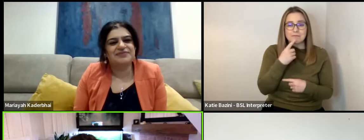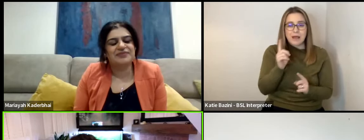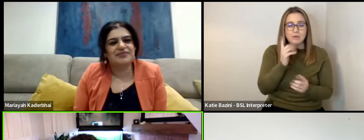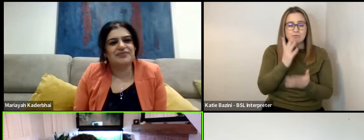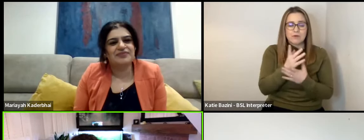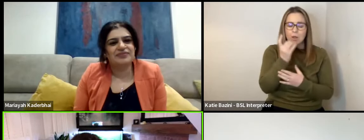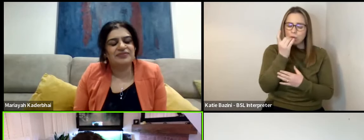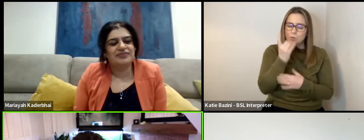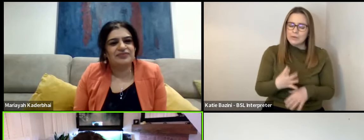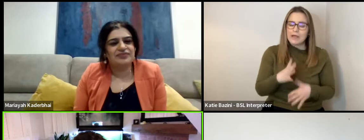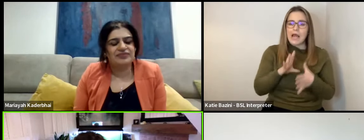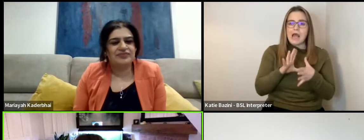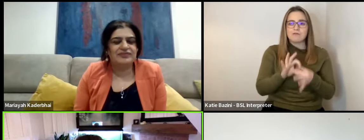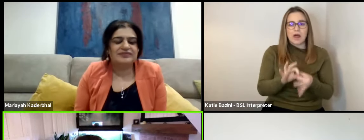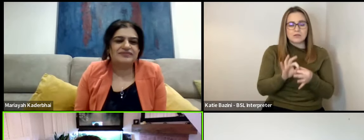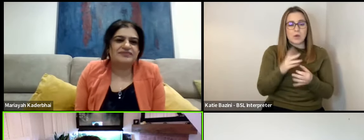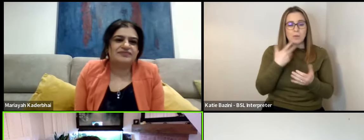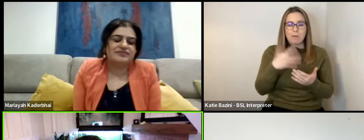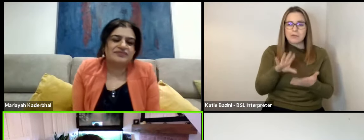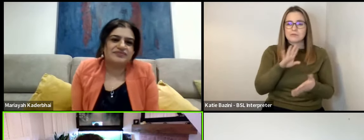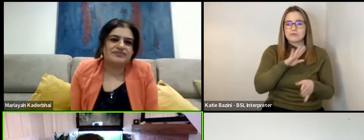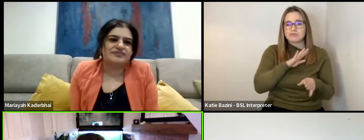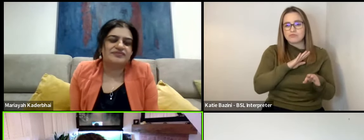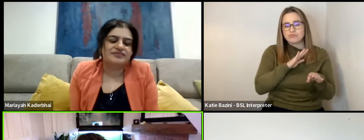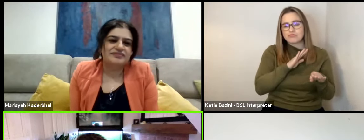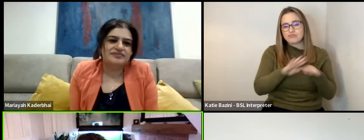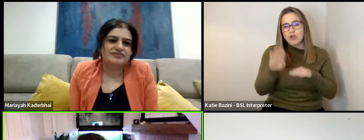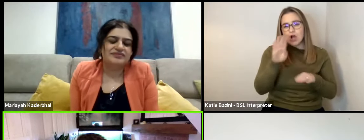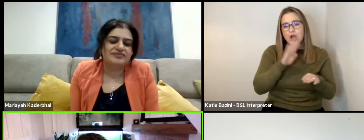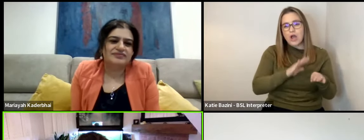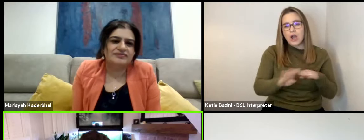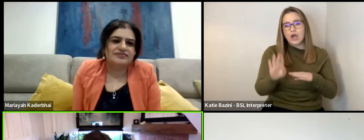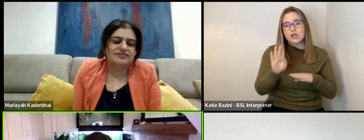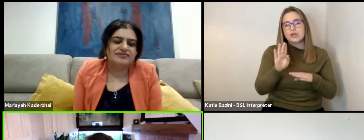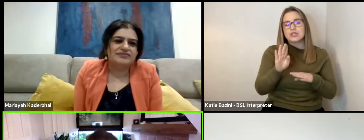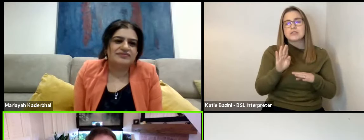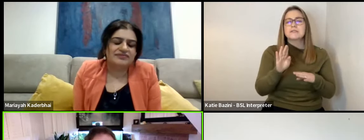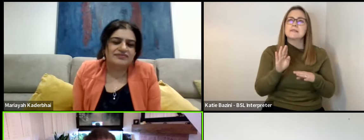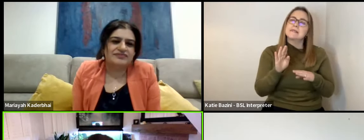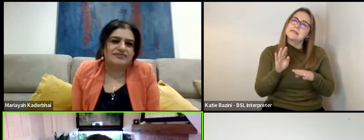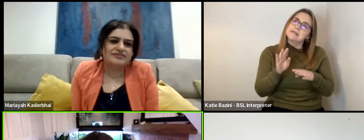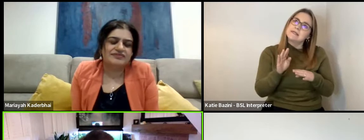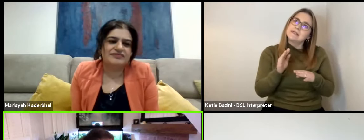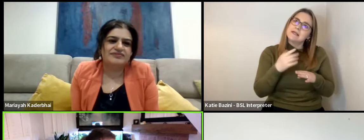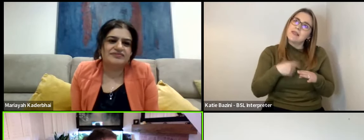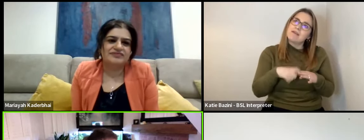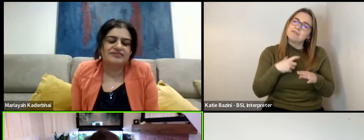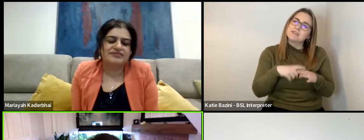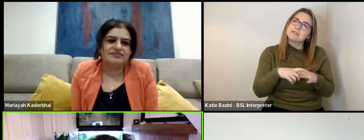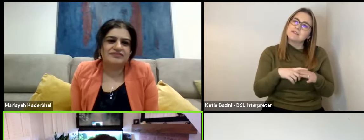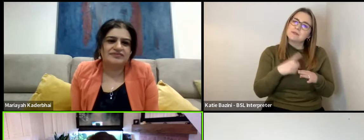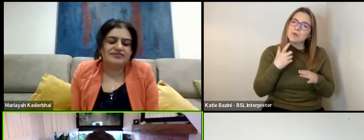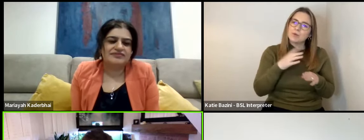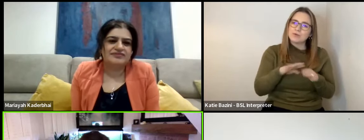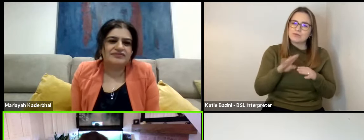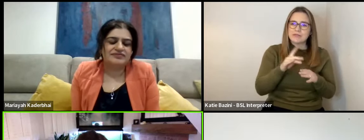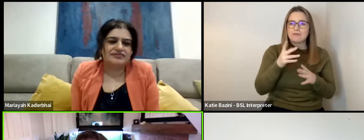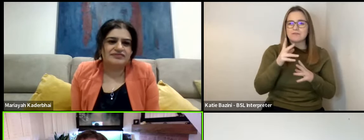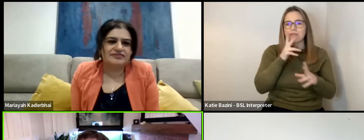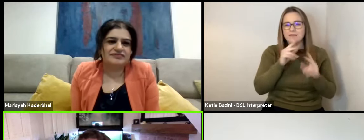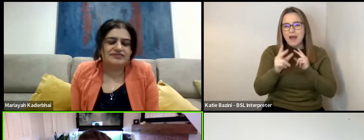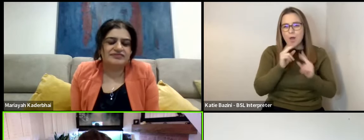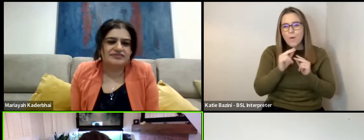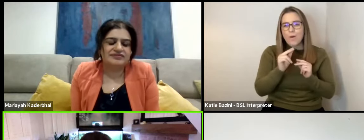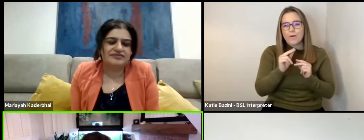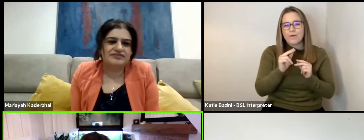unique relationship is we rehearsed for, we rehearsed the characters and we rehearsed the dialogue and stuff